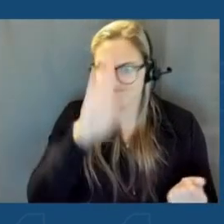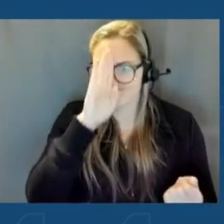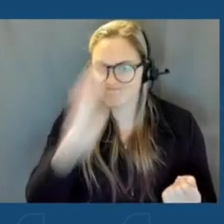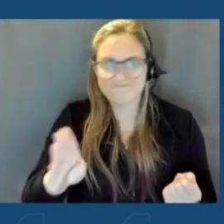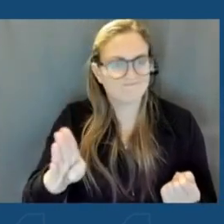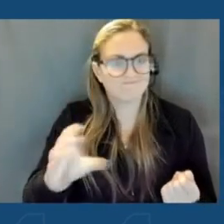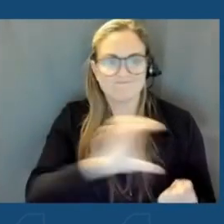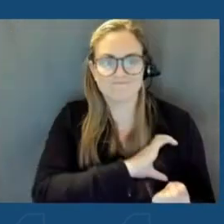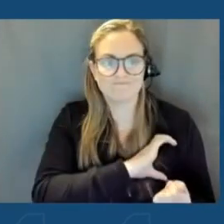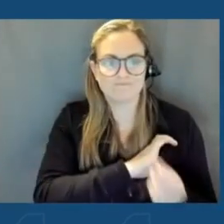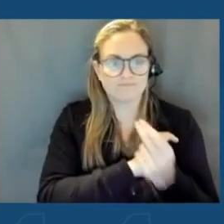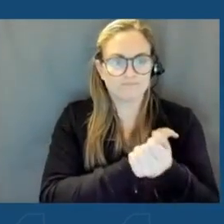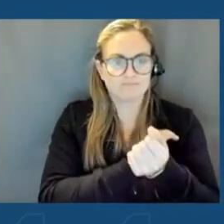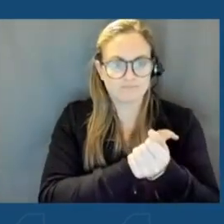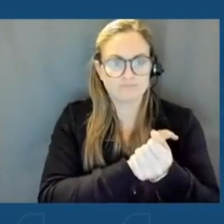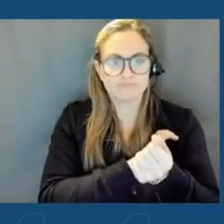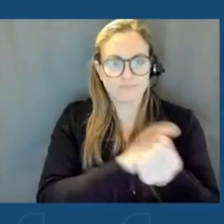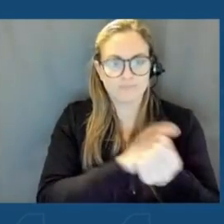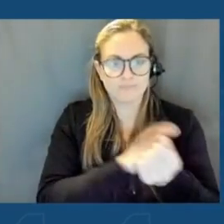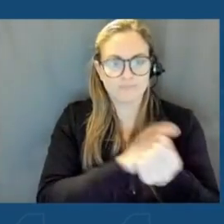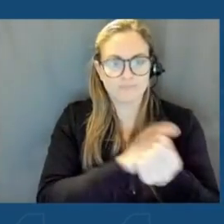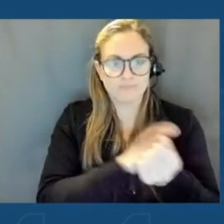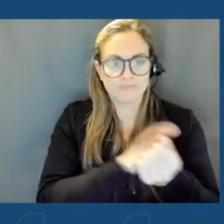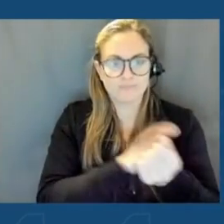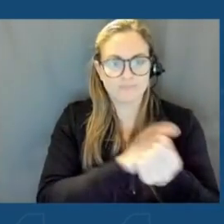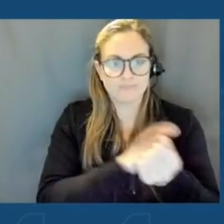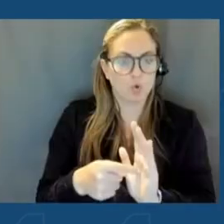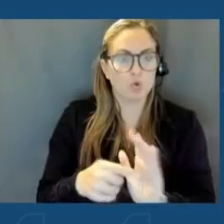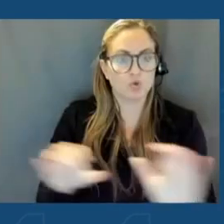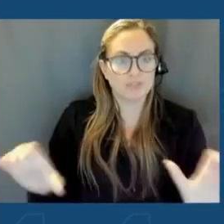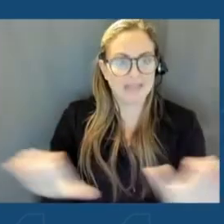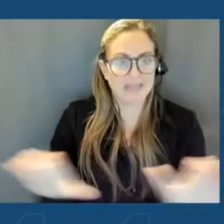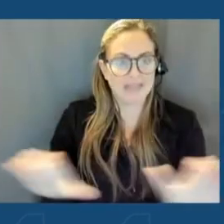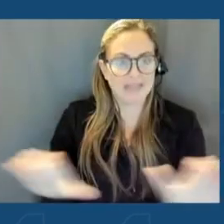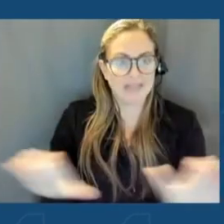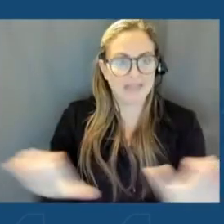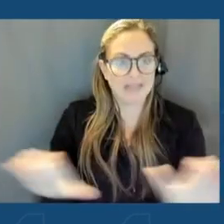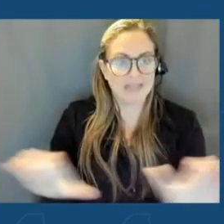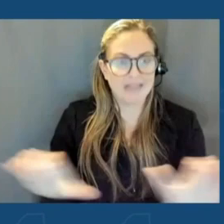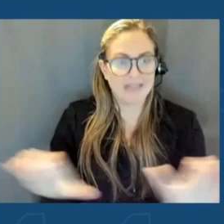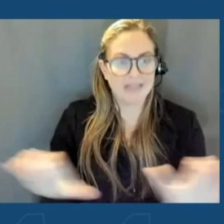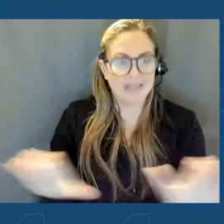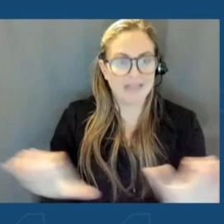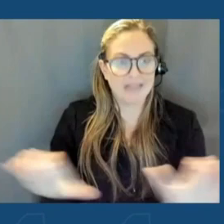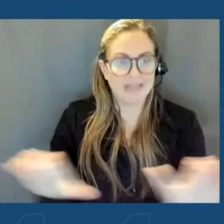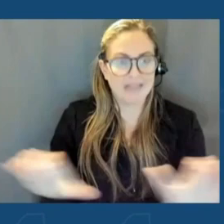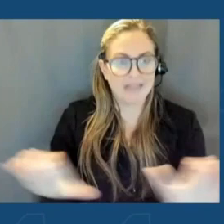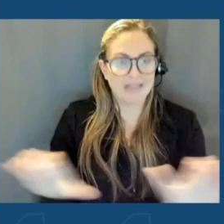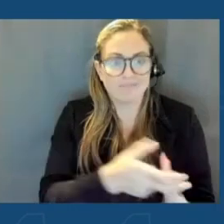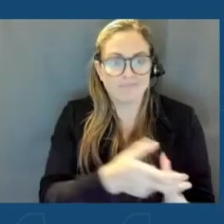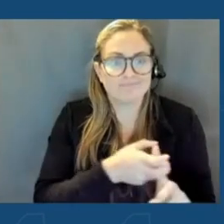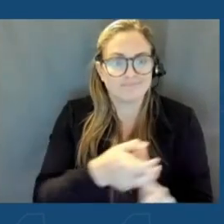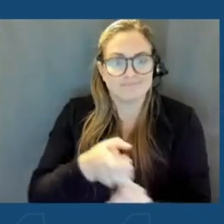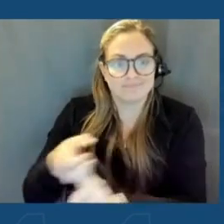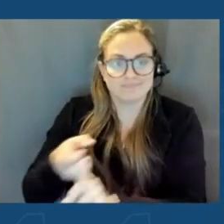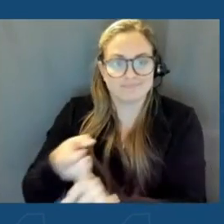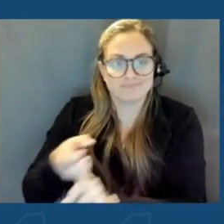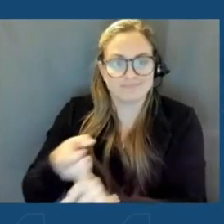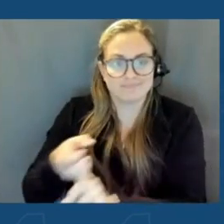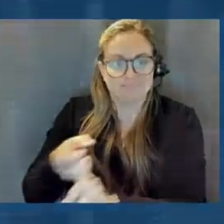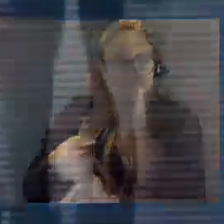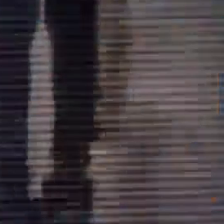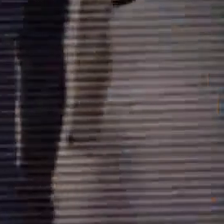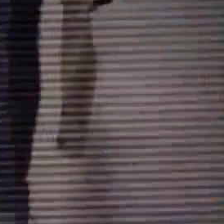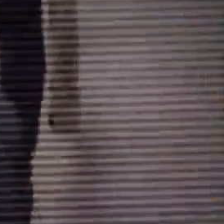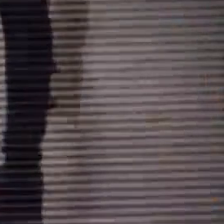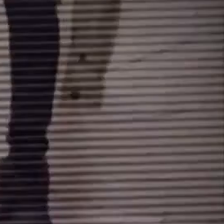an app can show that there is an active shooter in a school to draw the attention that second, so no time is